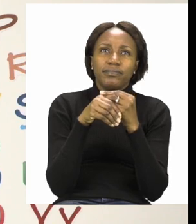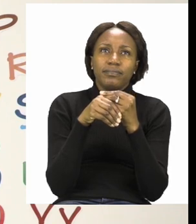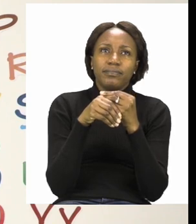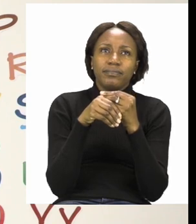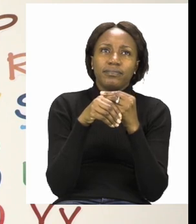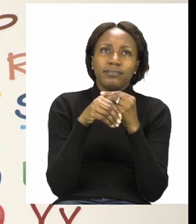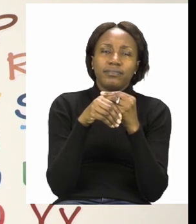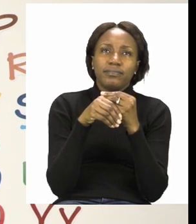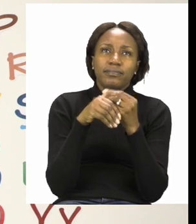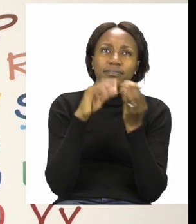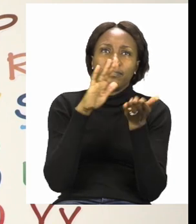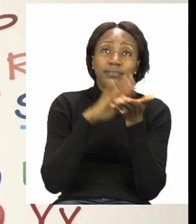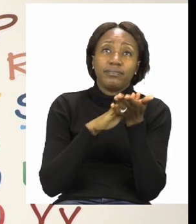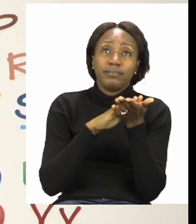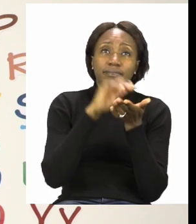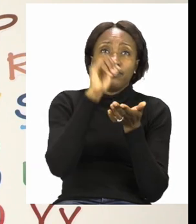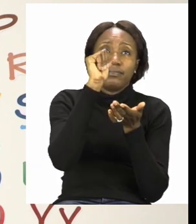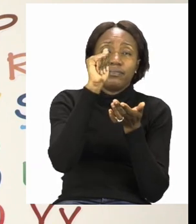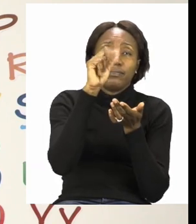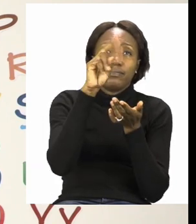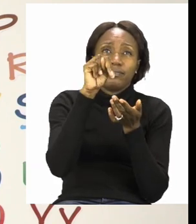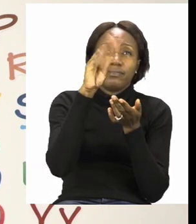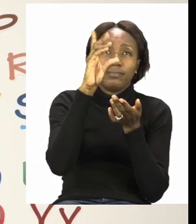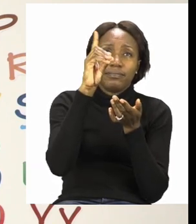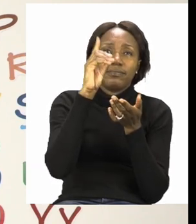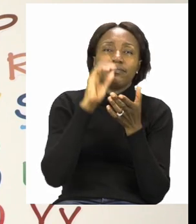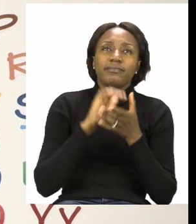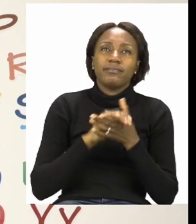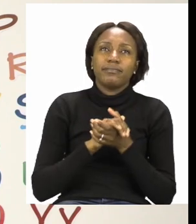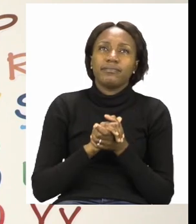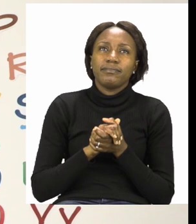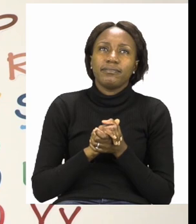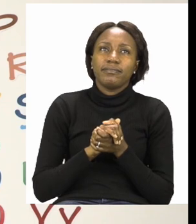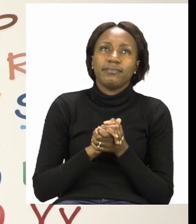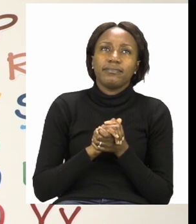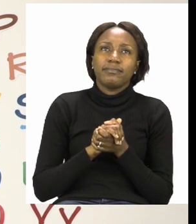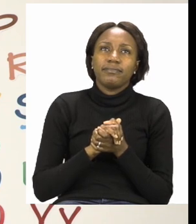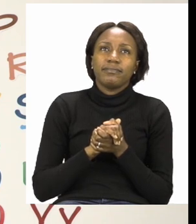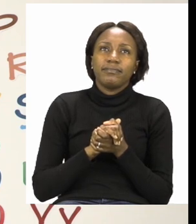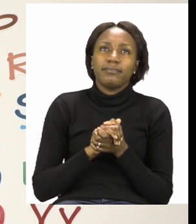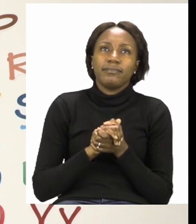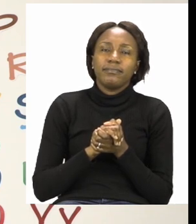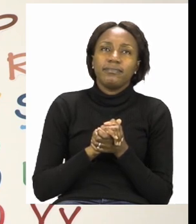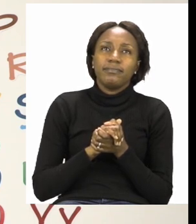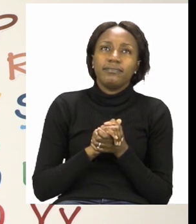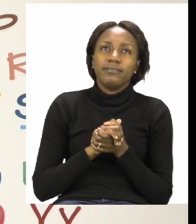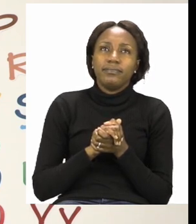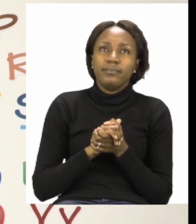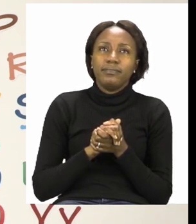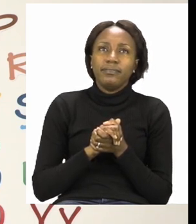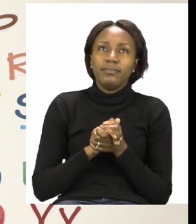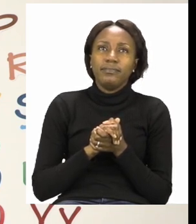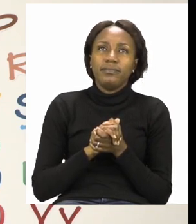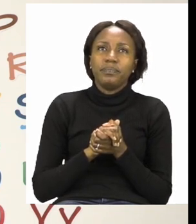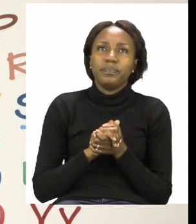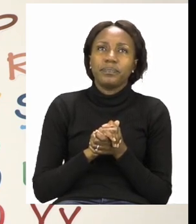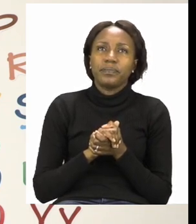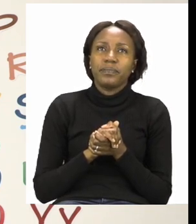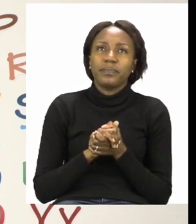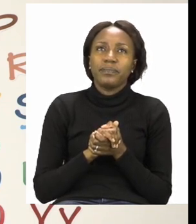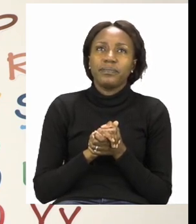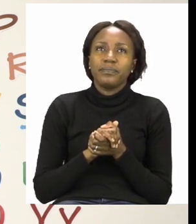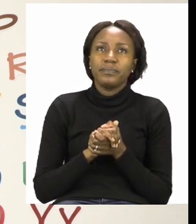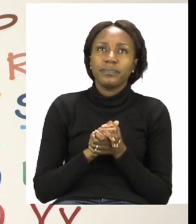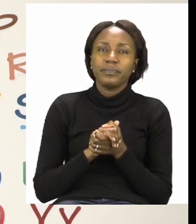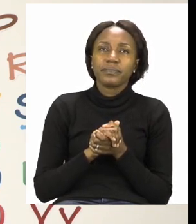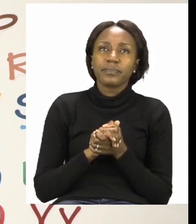conjunction. In this case, the conjunction they have given us is the word and. And,